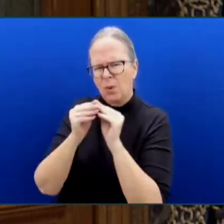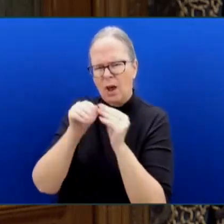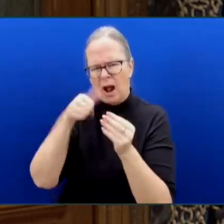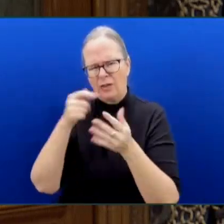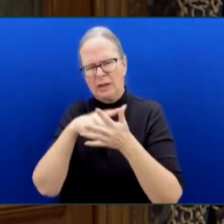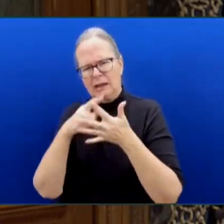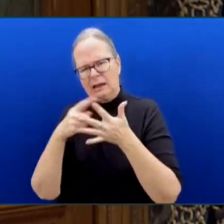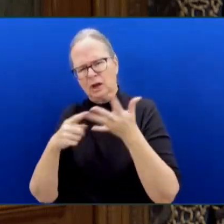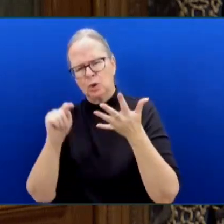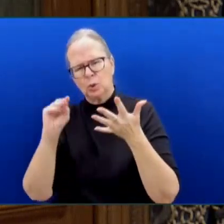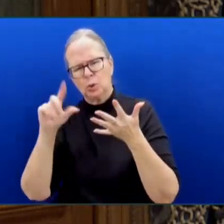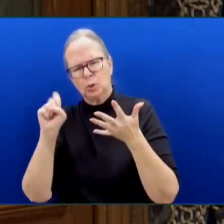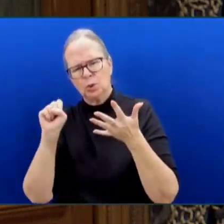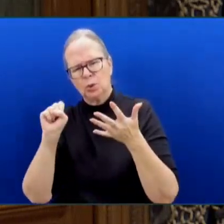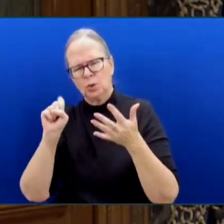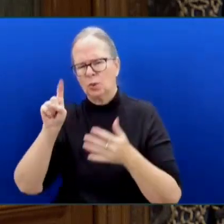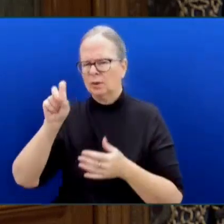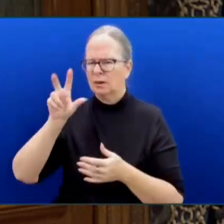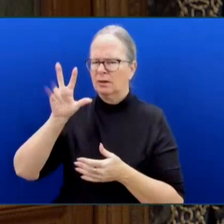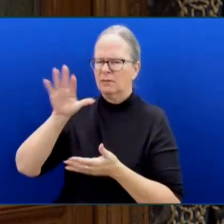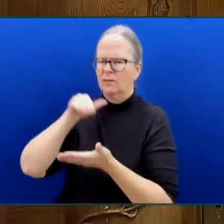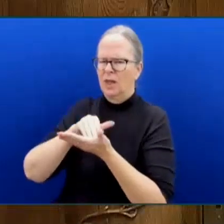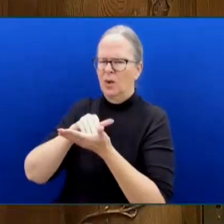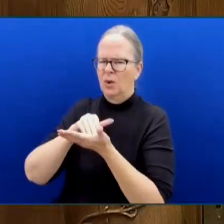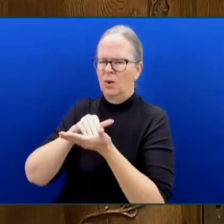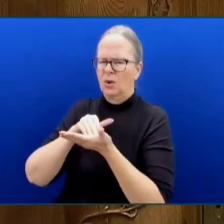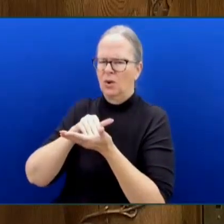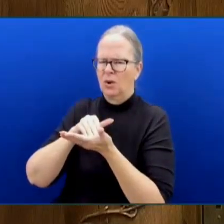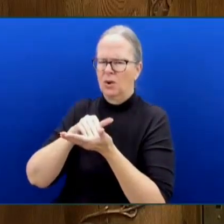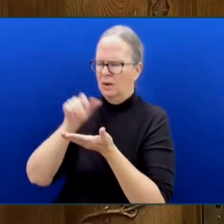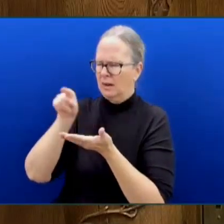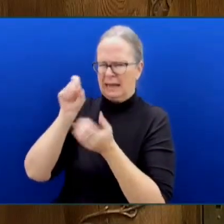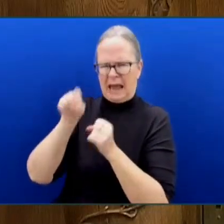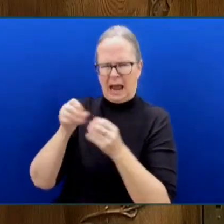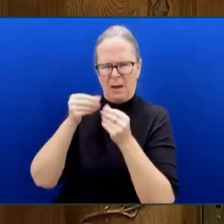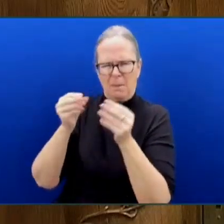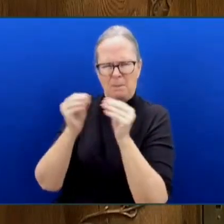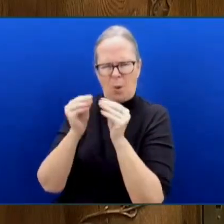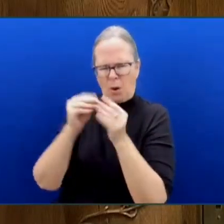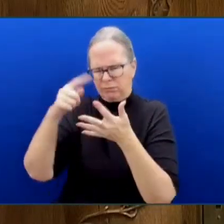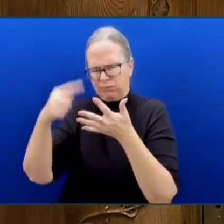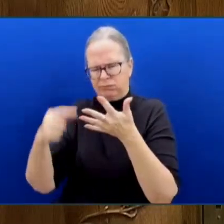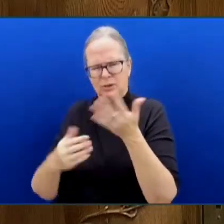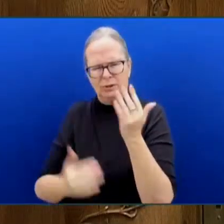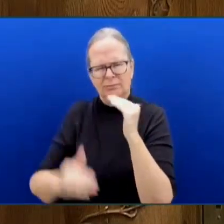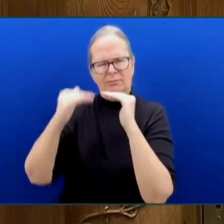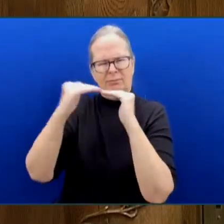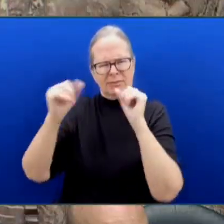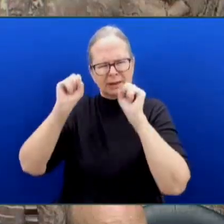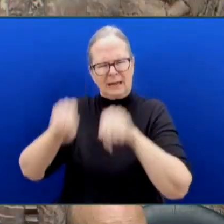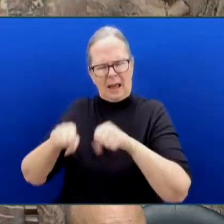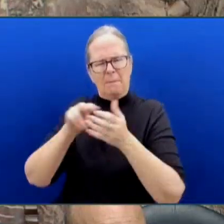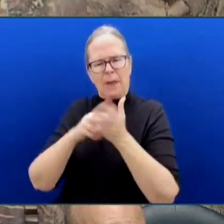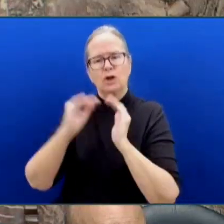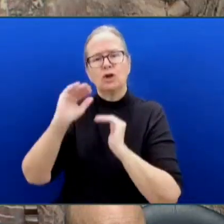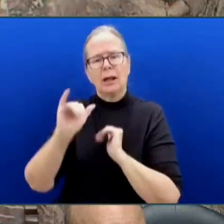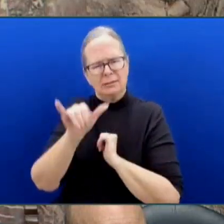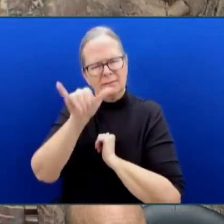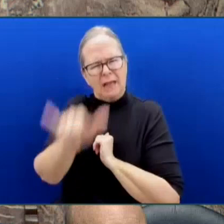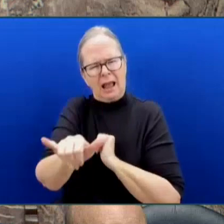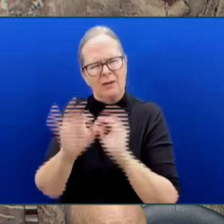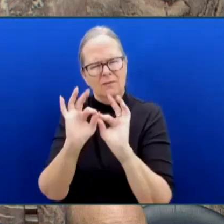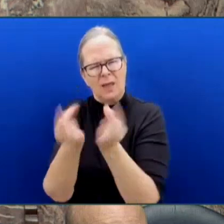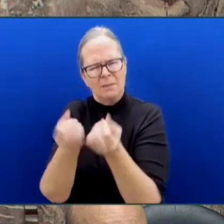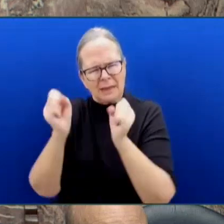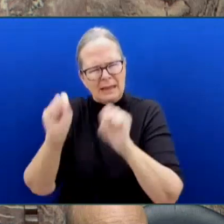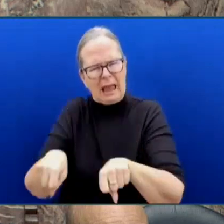support the families that are in need? Mr. Minister of Health. Hon. Speaker, I would argue that we